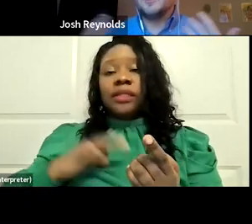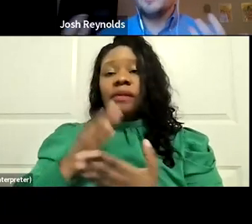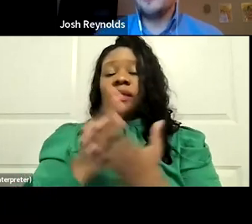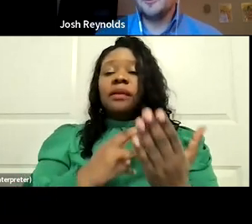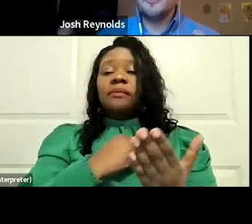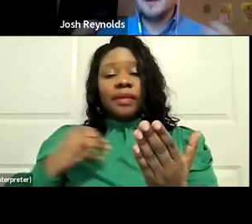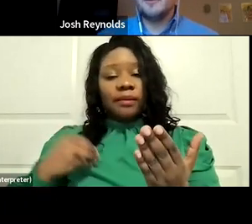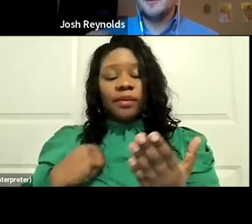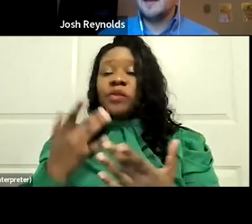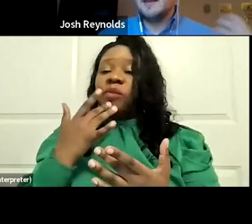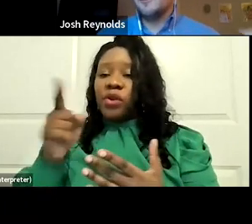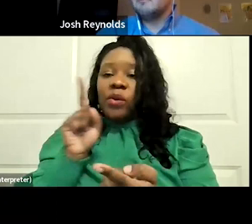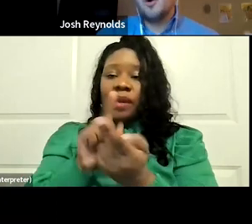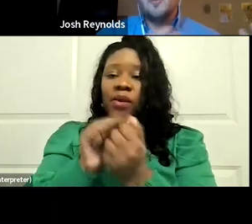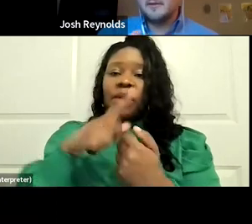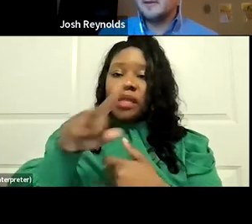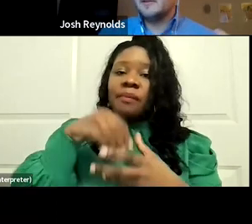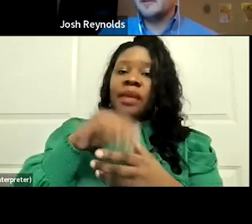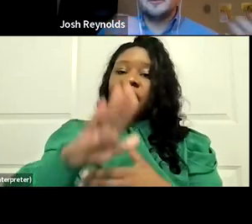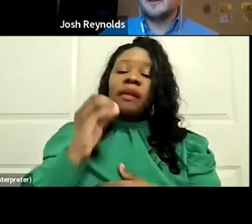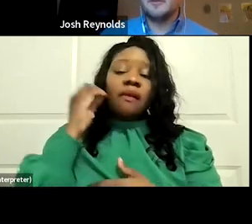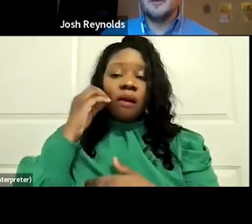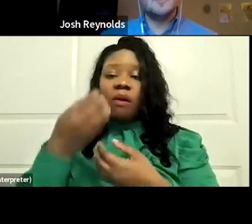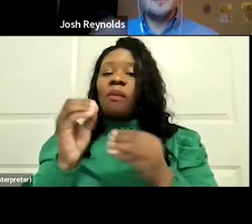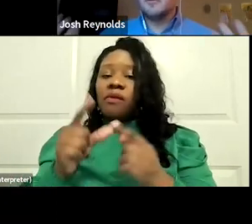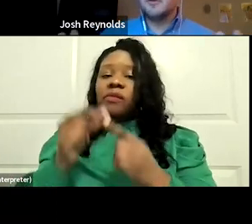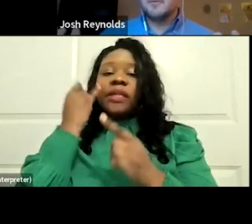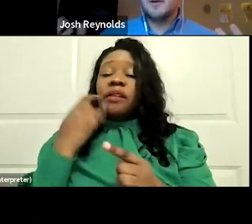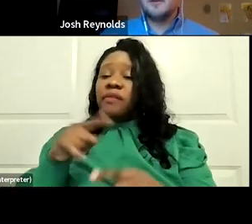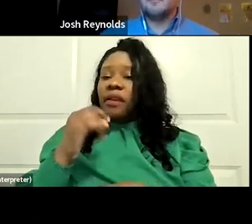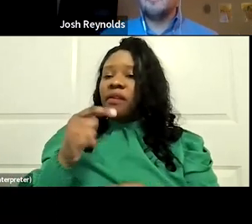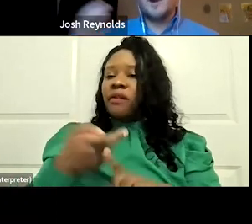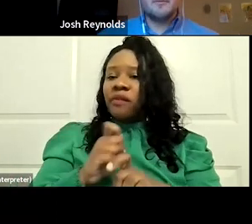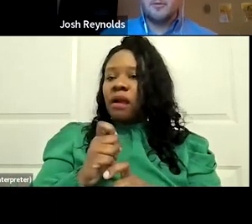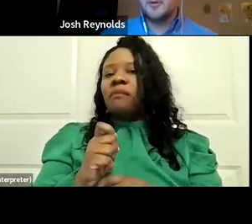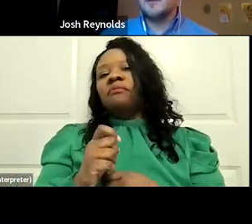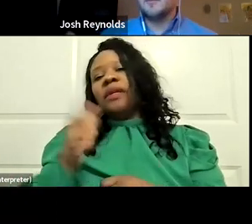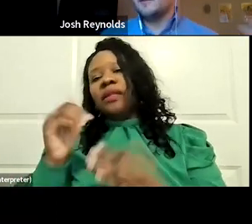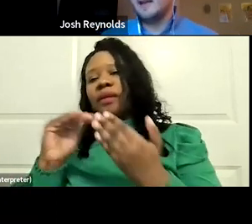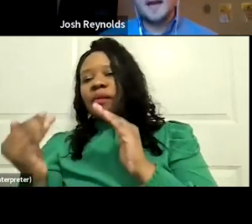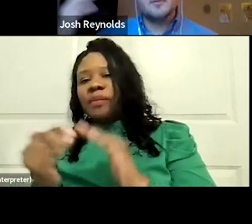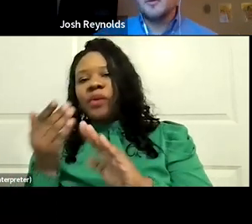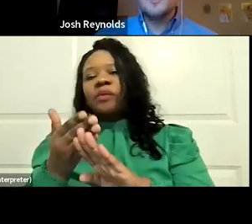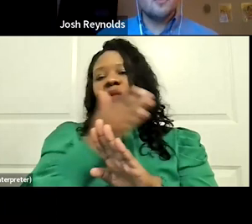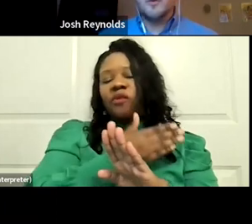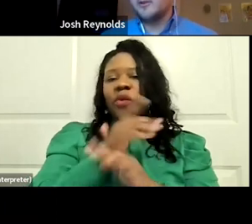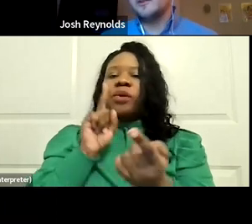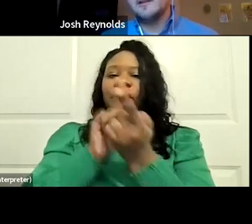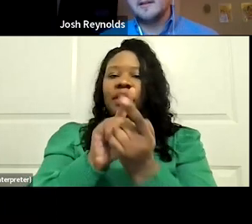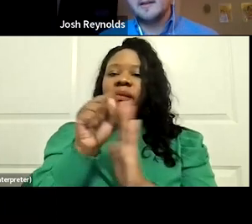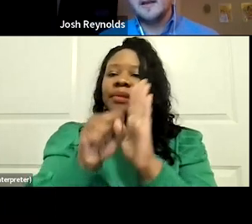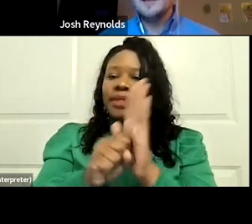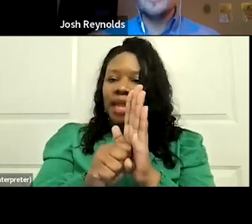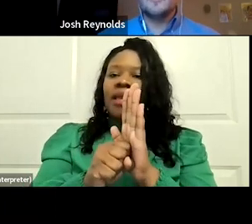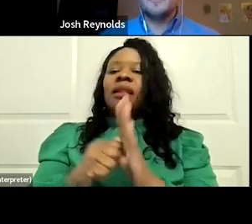want to prefer you meet with them in their home offices, especially if they're from rural communities, way before you meet them in a state capitol or in